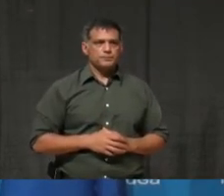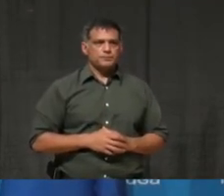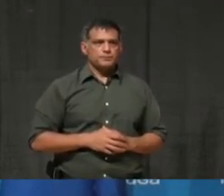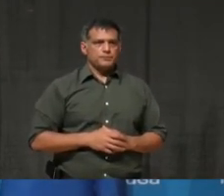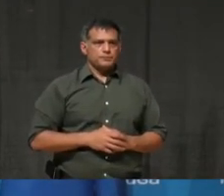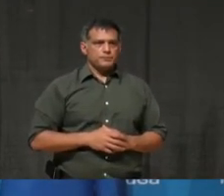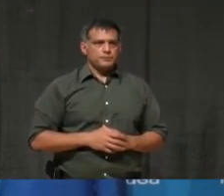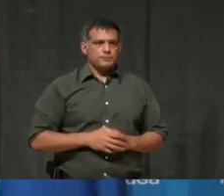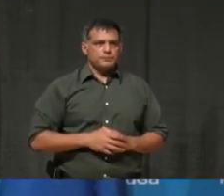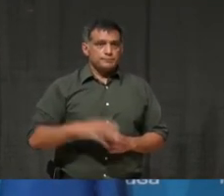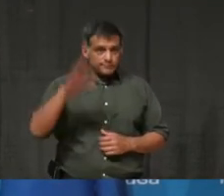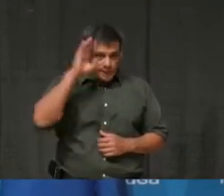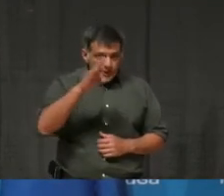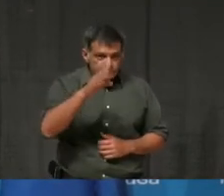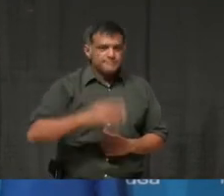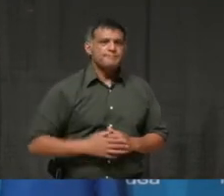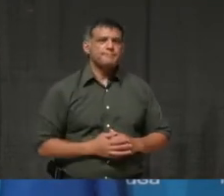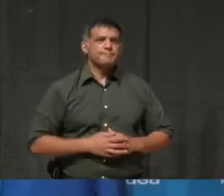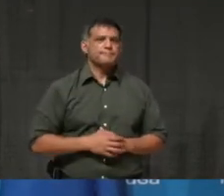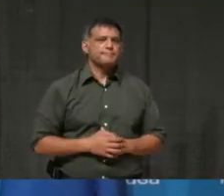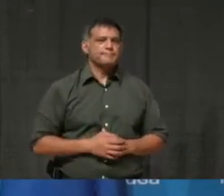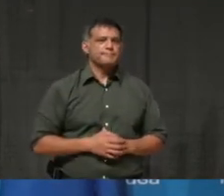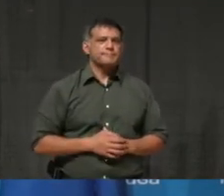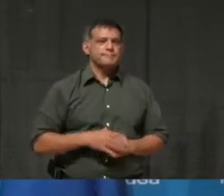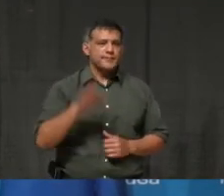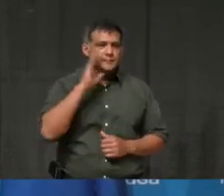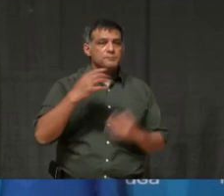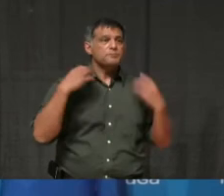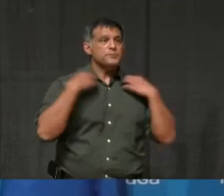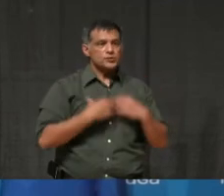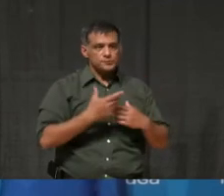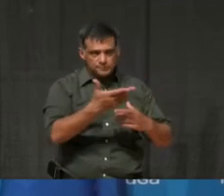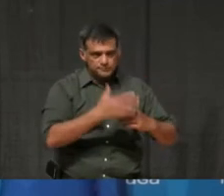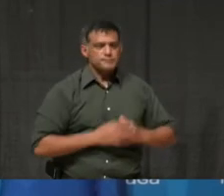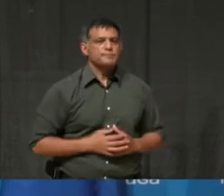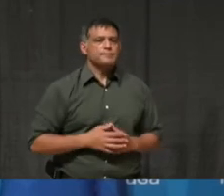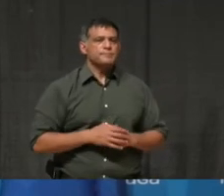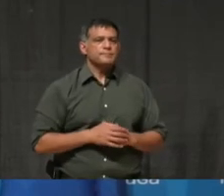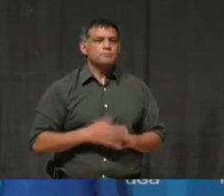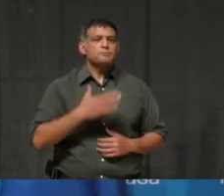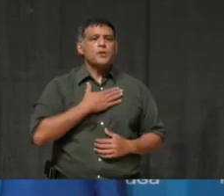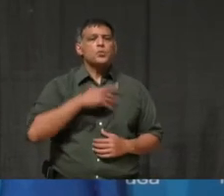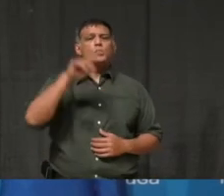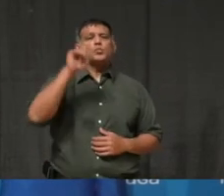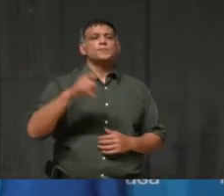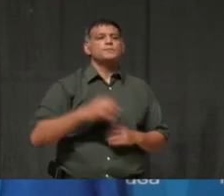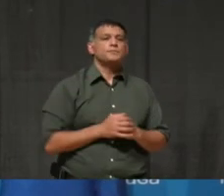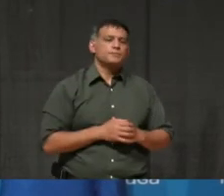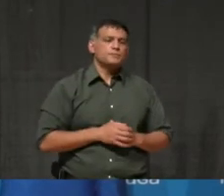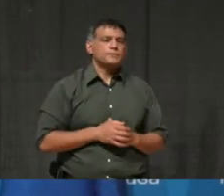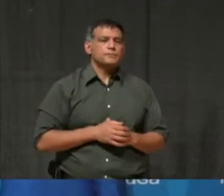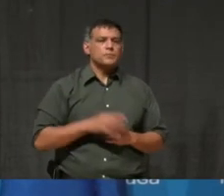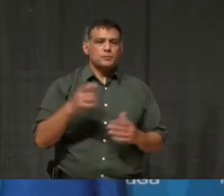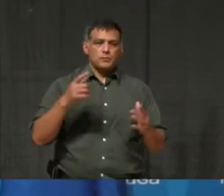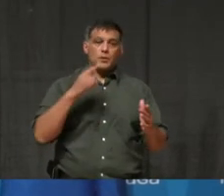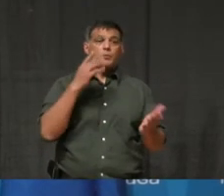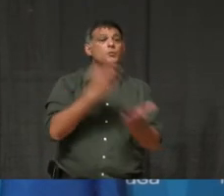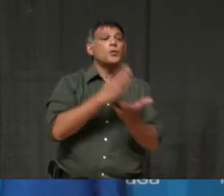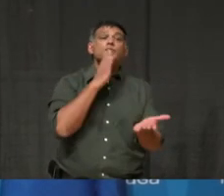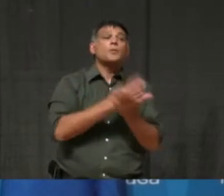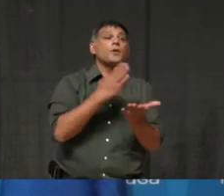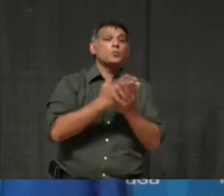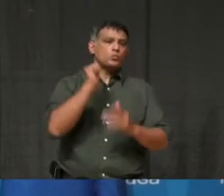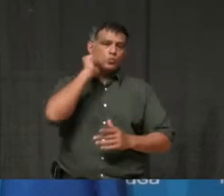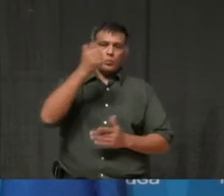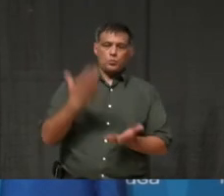Hi, Ashley. Hi, Mayor Crotty. So, uh, my question is also about the motion that you're putting forward to cancel